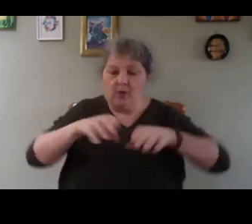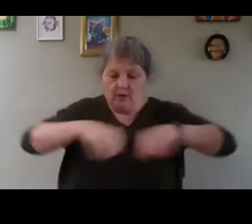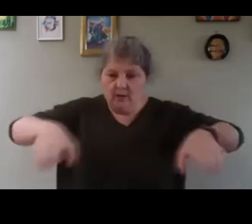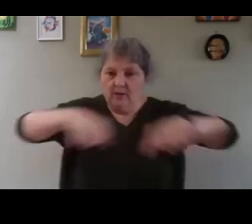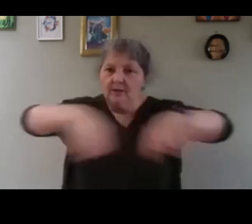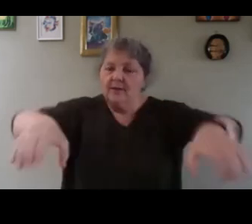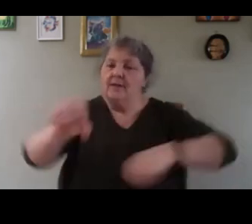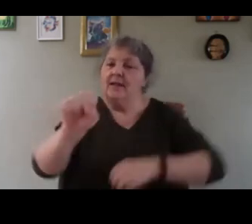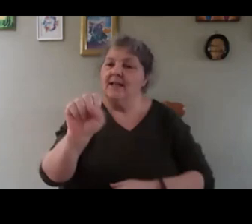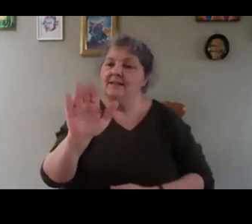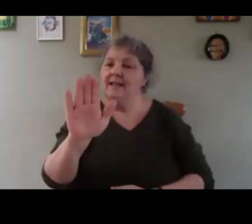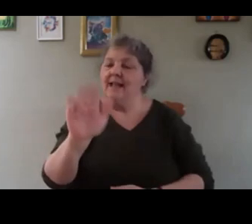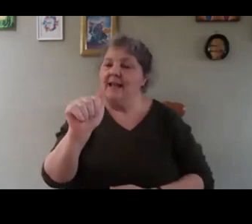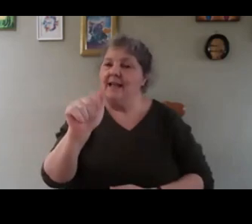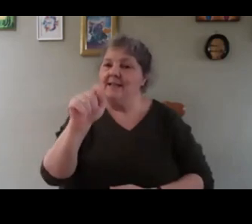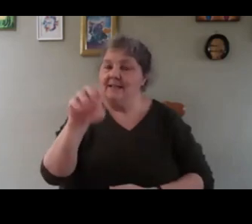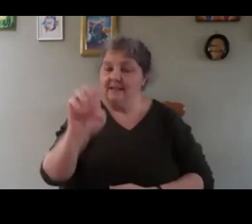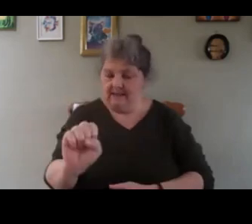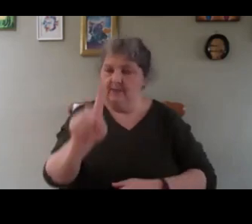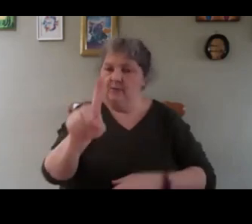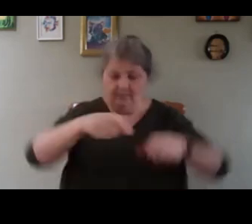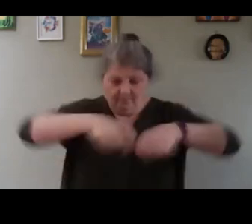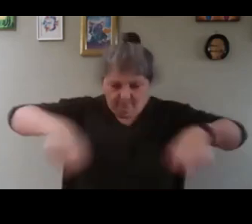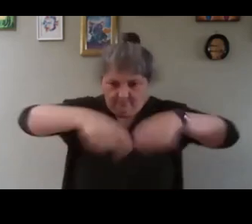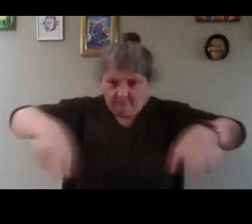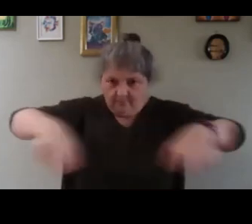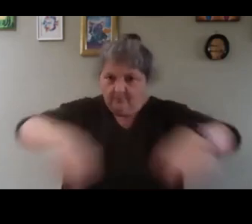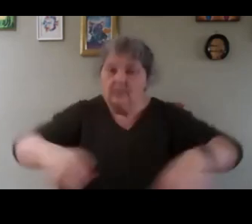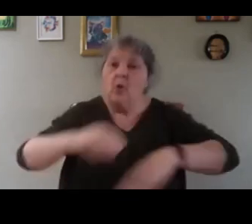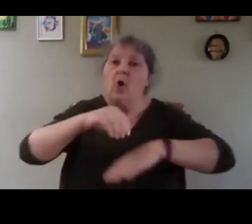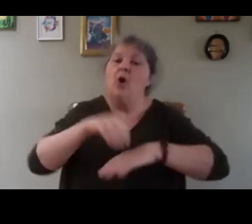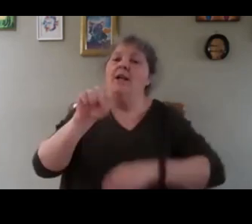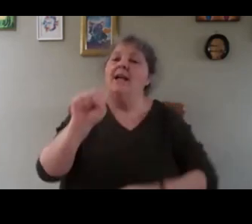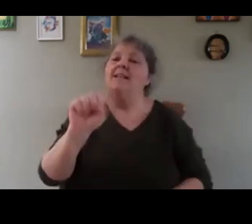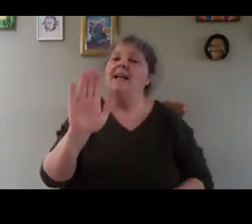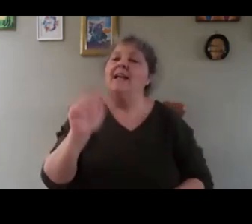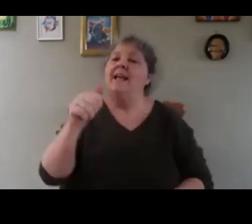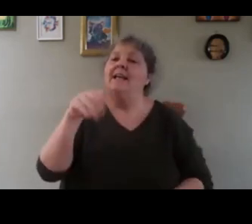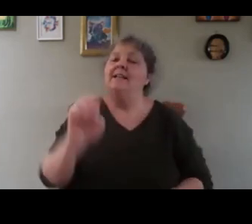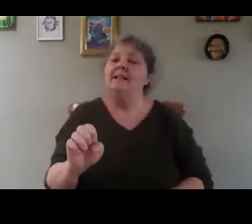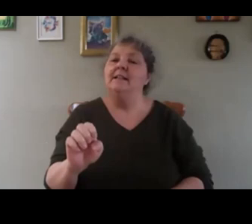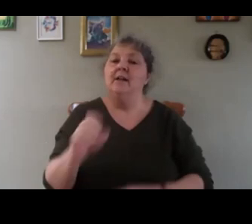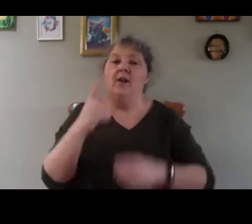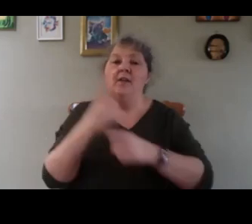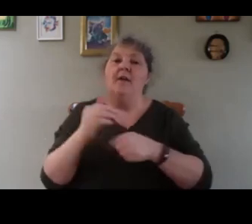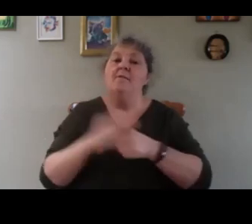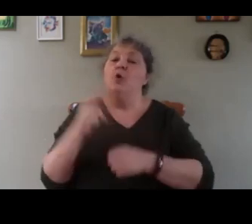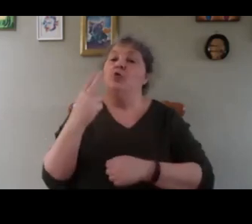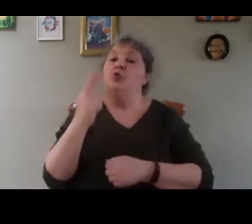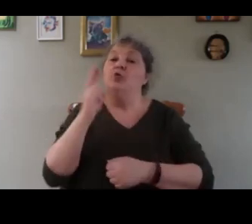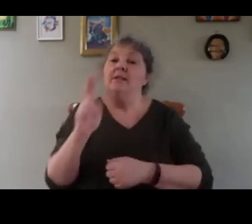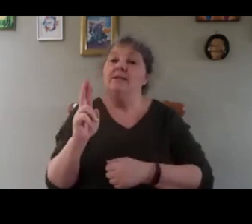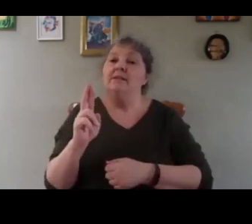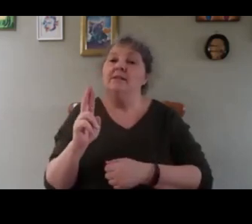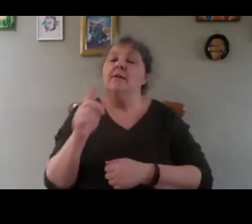So I have a level of slates. I'm going to explain after. On the slate as well, are there for two reasons. The